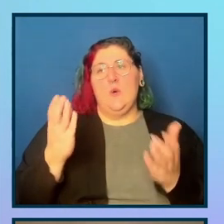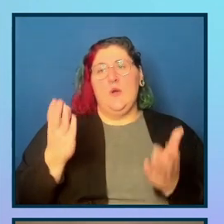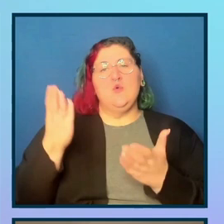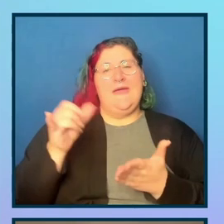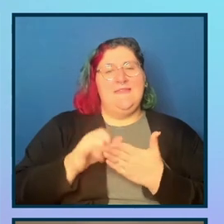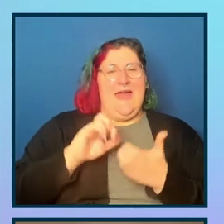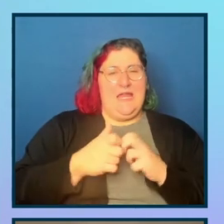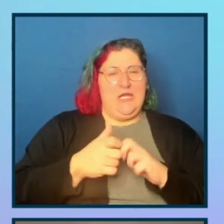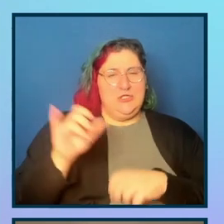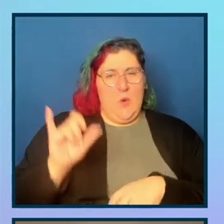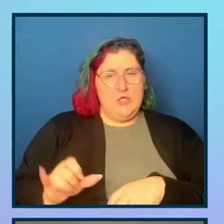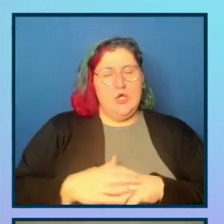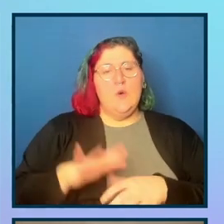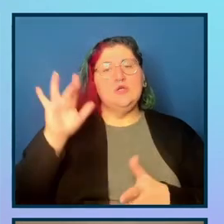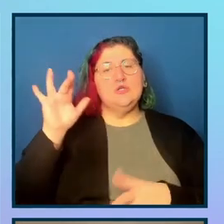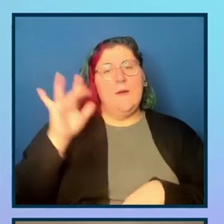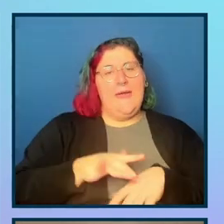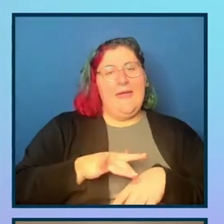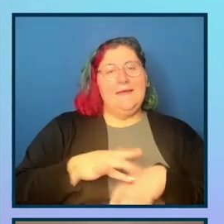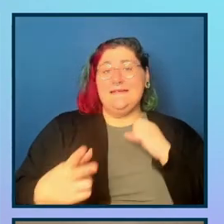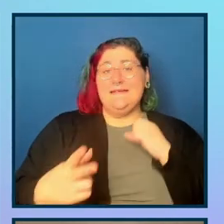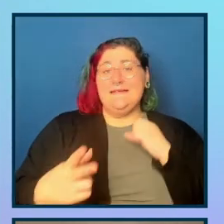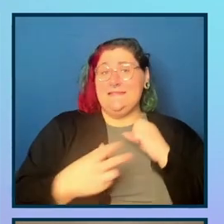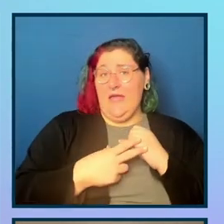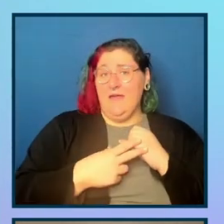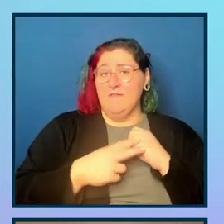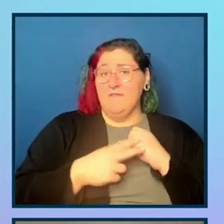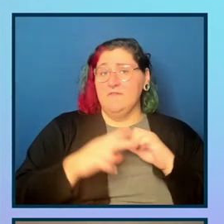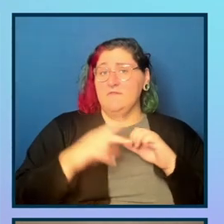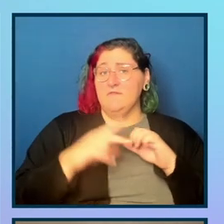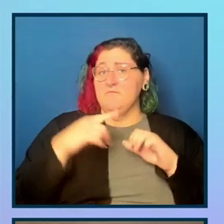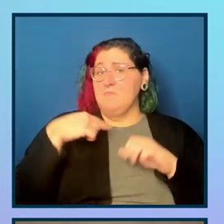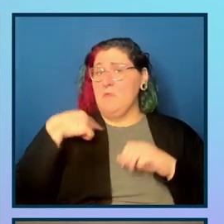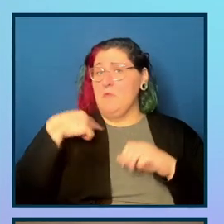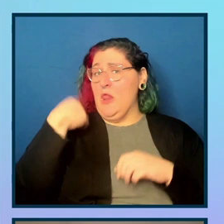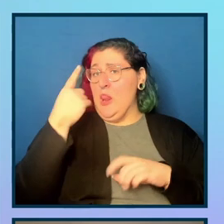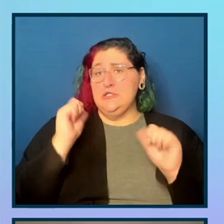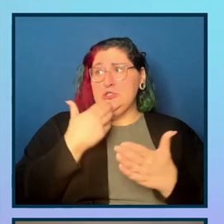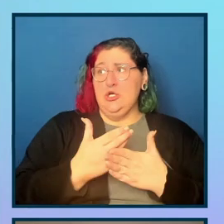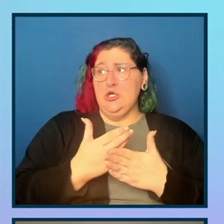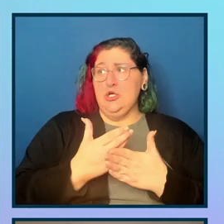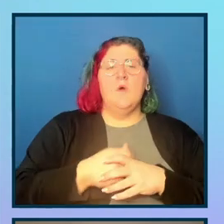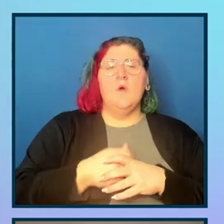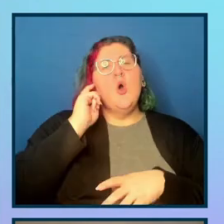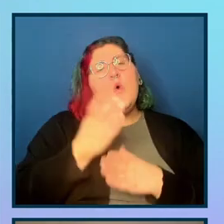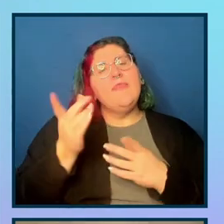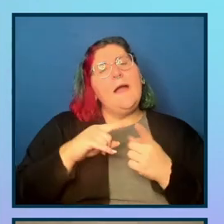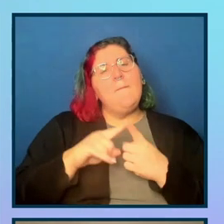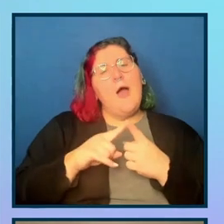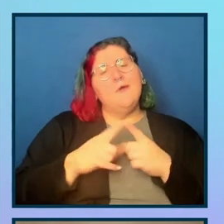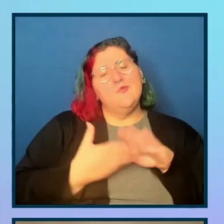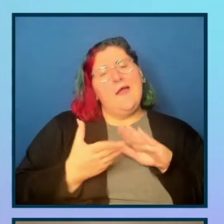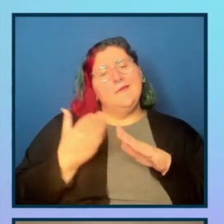hit save. We're great. We're looking great. Um, so the cool thing about running these tools, I think is that it's almost